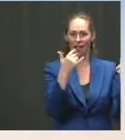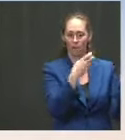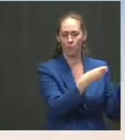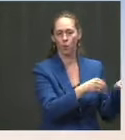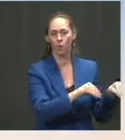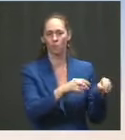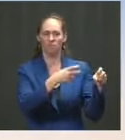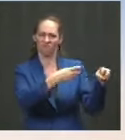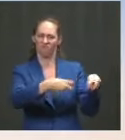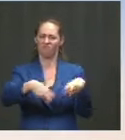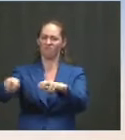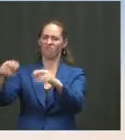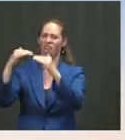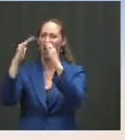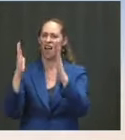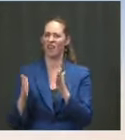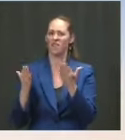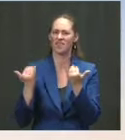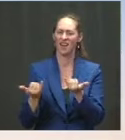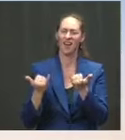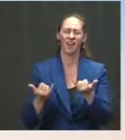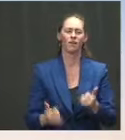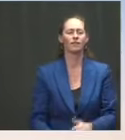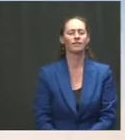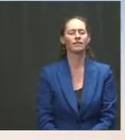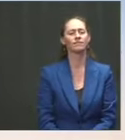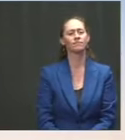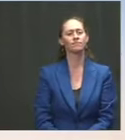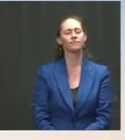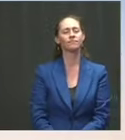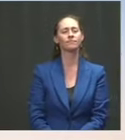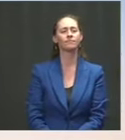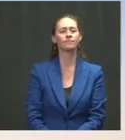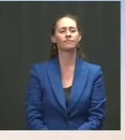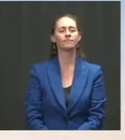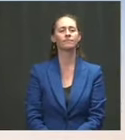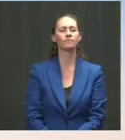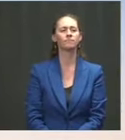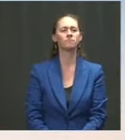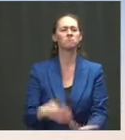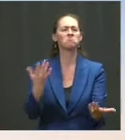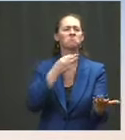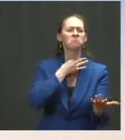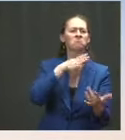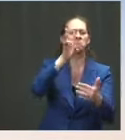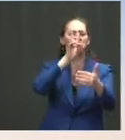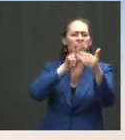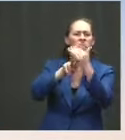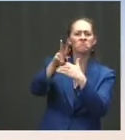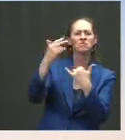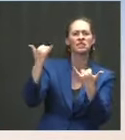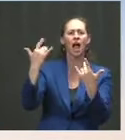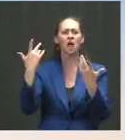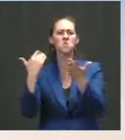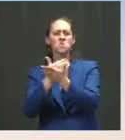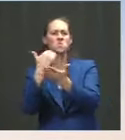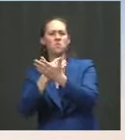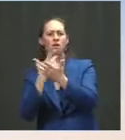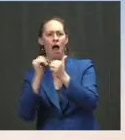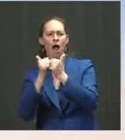the American people should anticipate in terms of the next big push for bipartisan legislation?